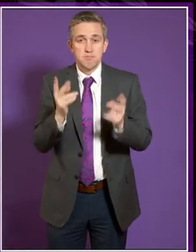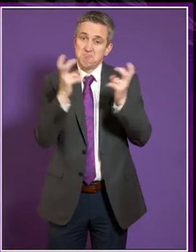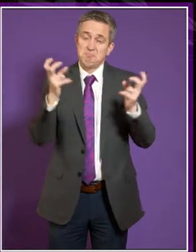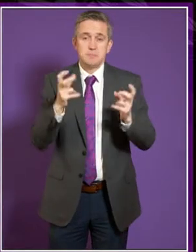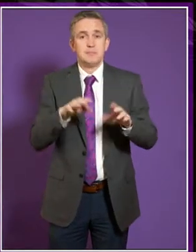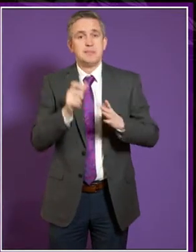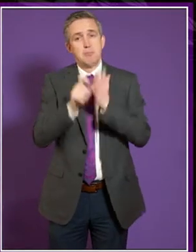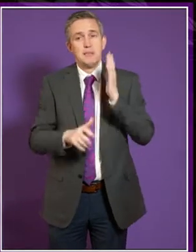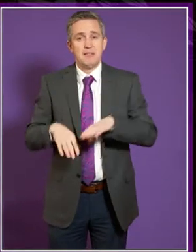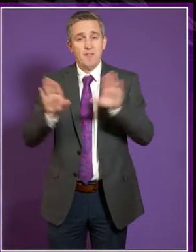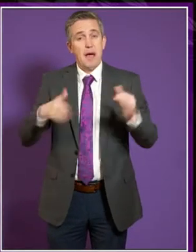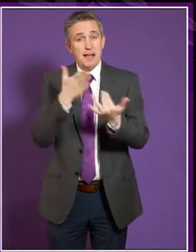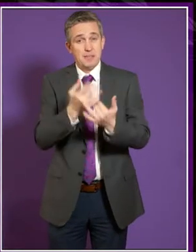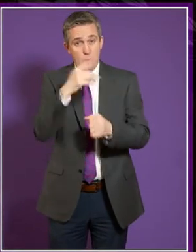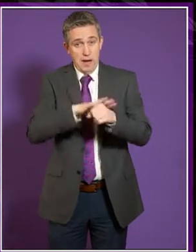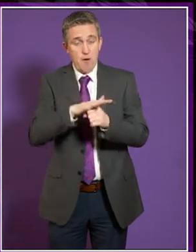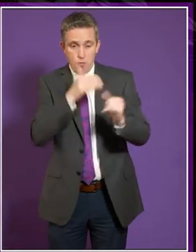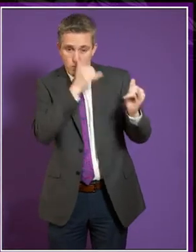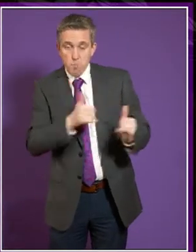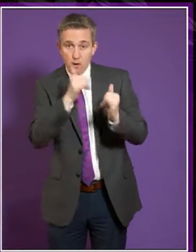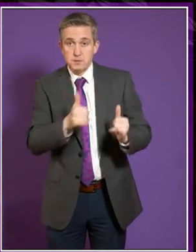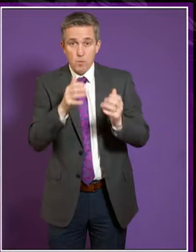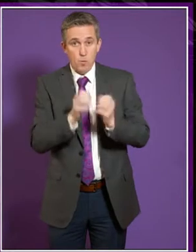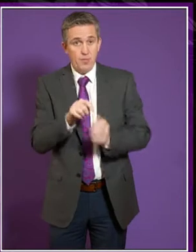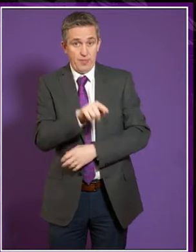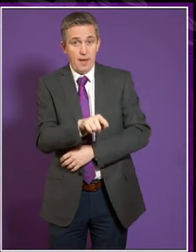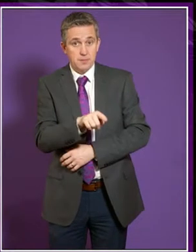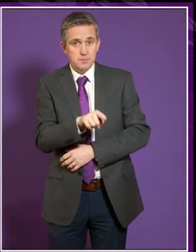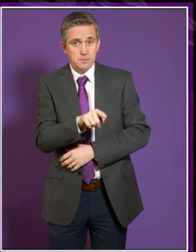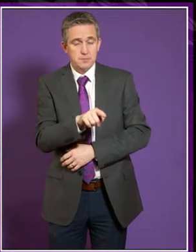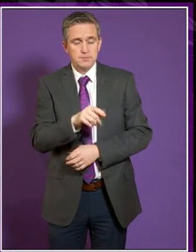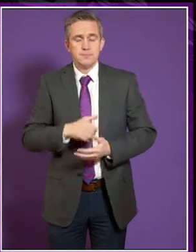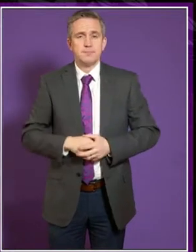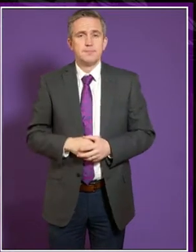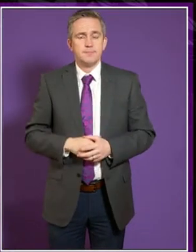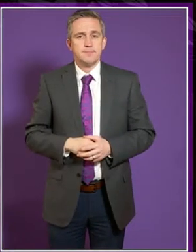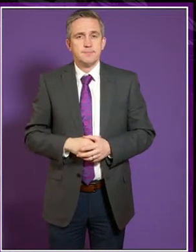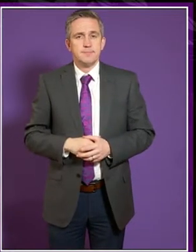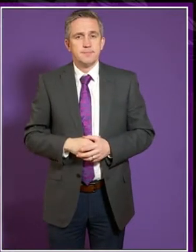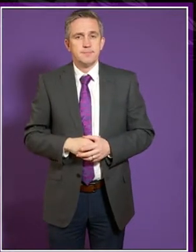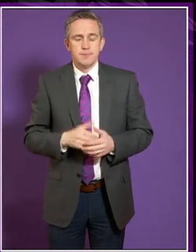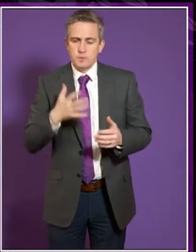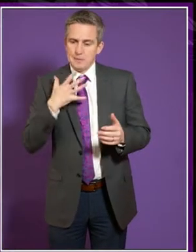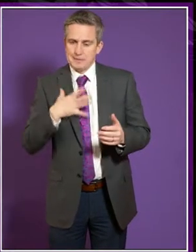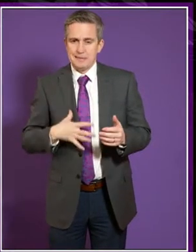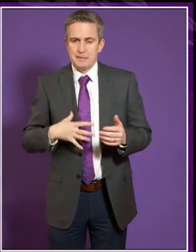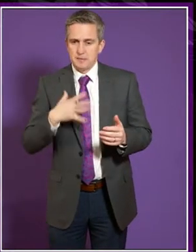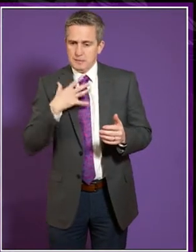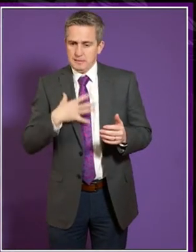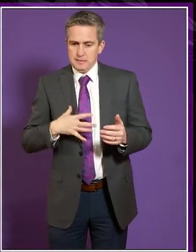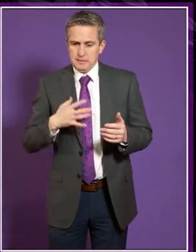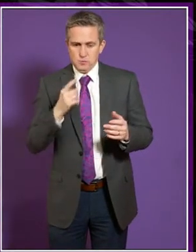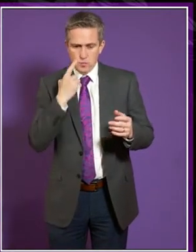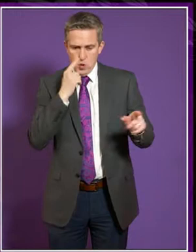access more generally is another. There will be other ones as well. There'll be a whole range of them. So striking the right balance between